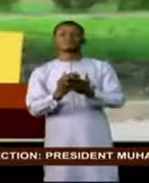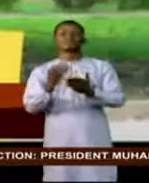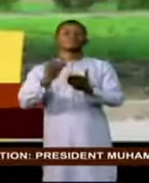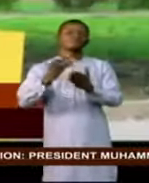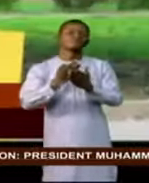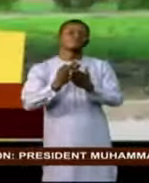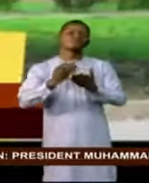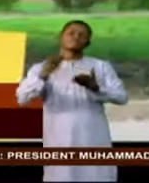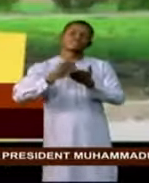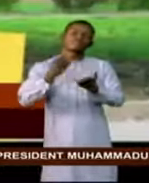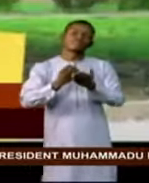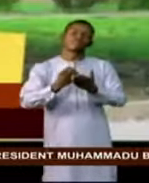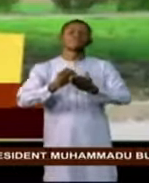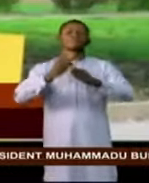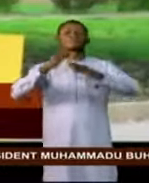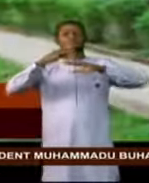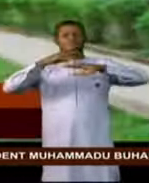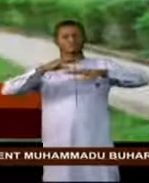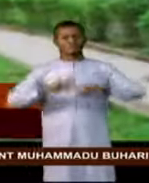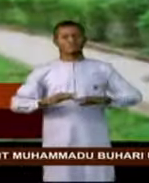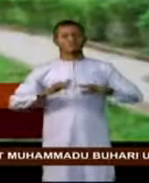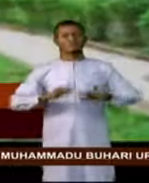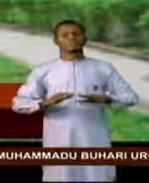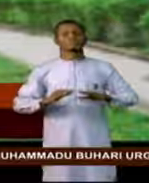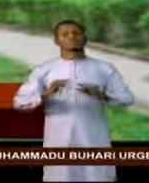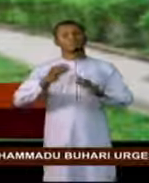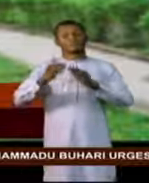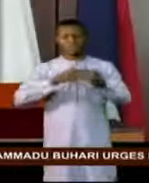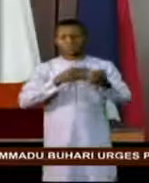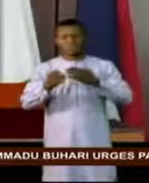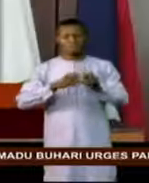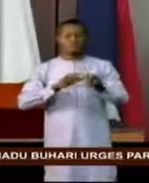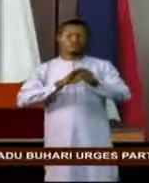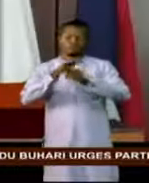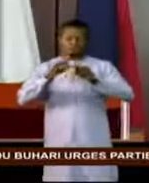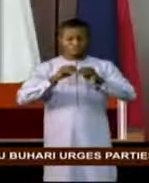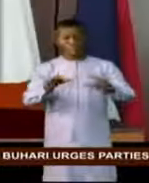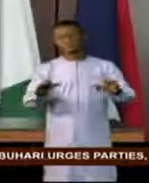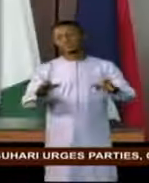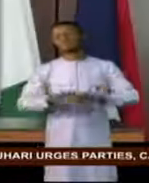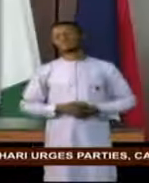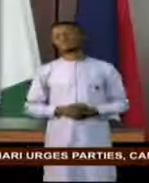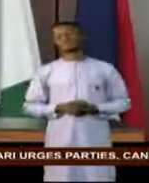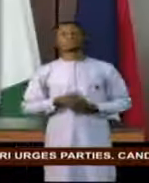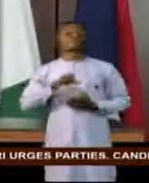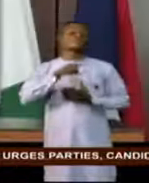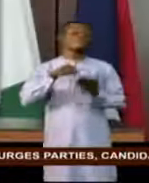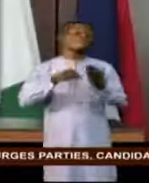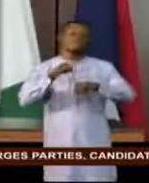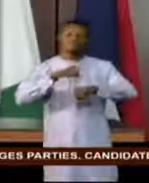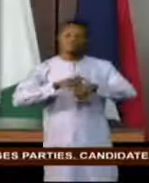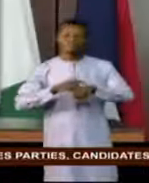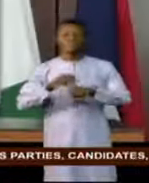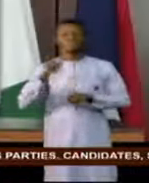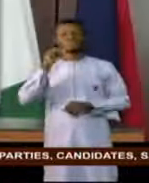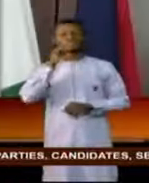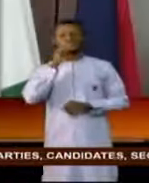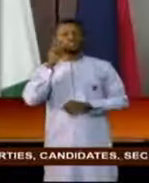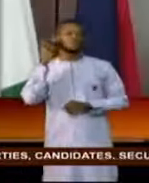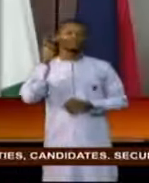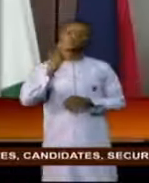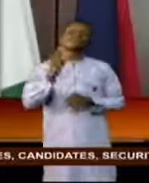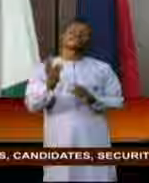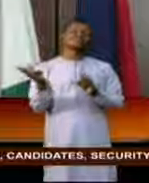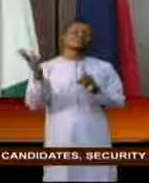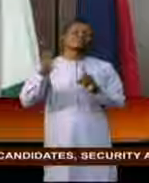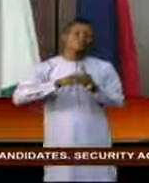economic recovery amidst the COVID-19 pandemic. In this decade of action, Nigeria will implement